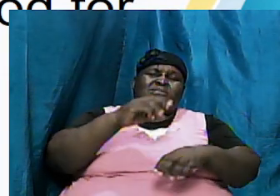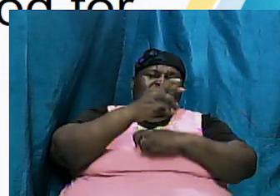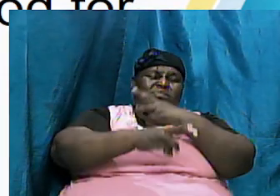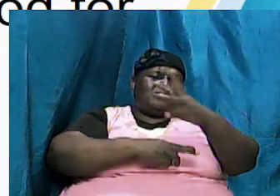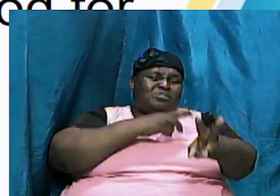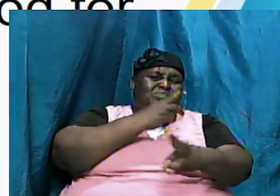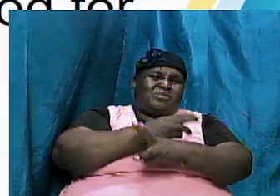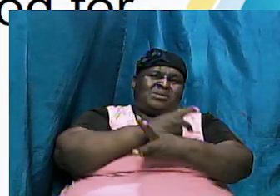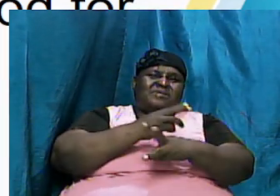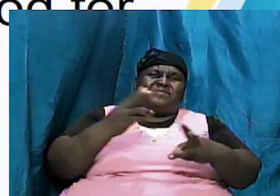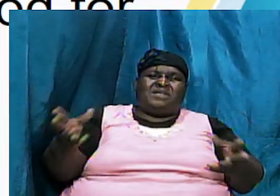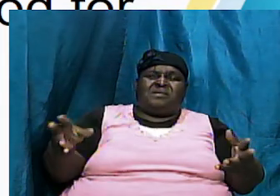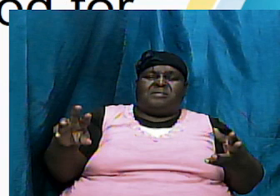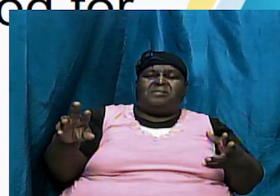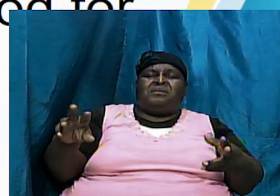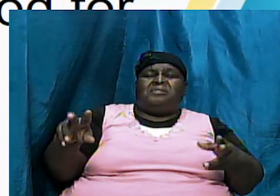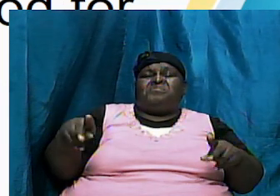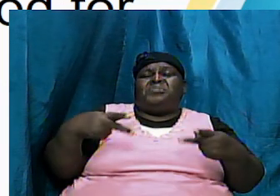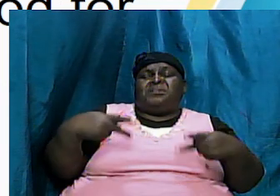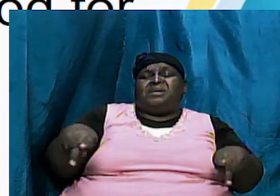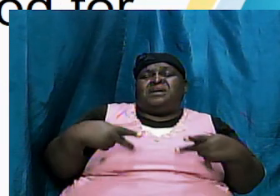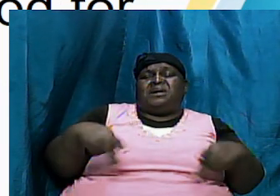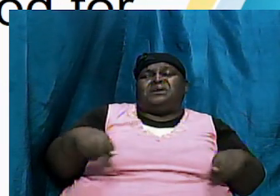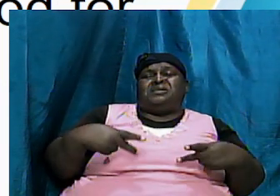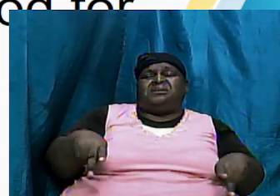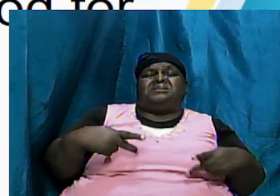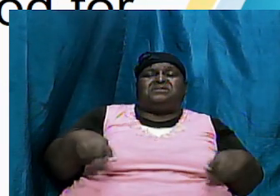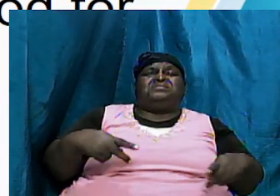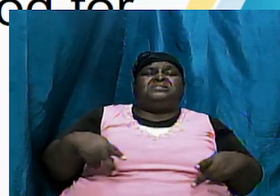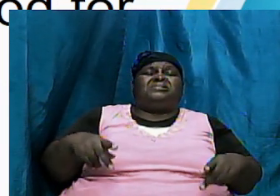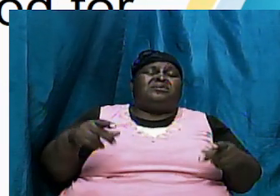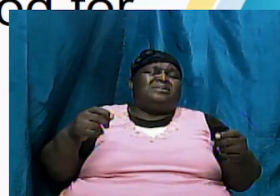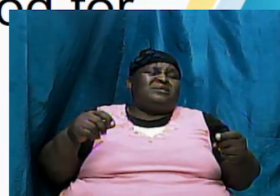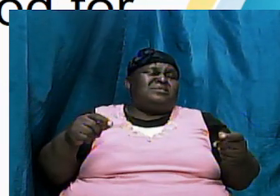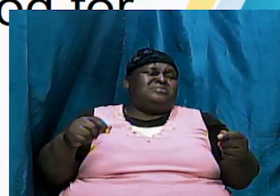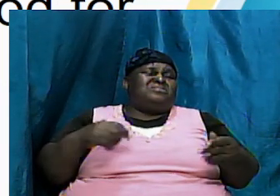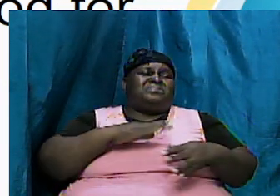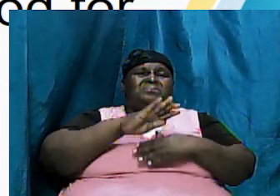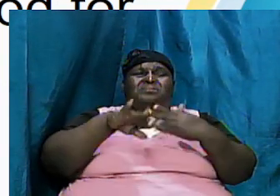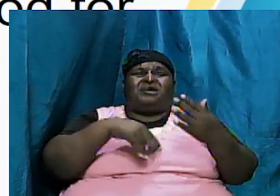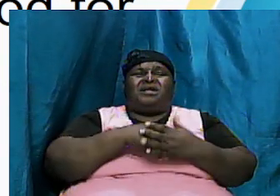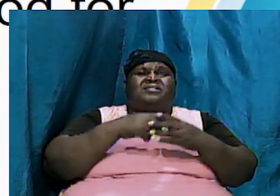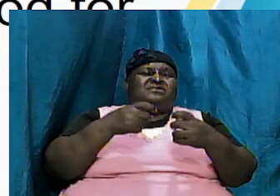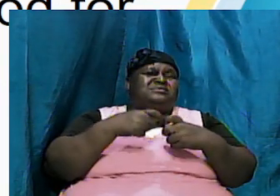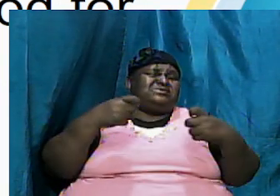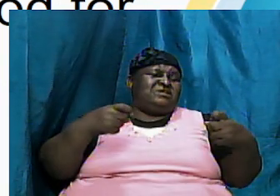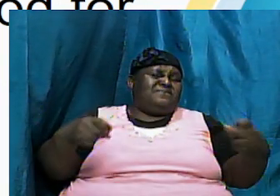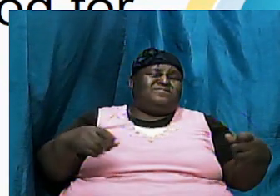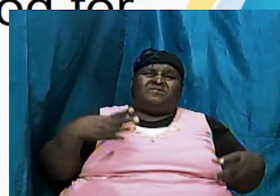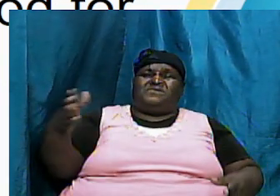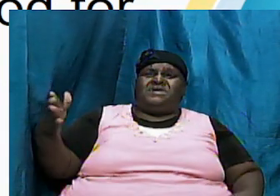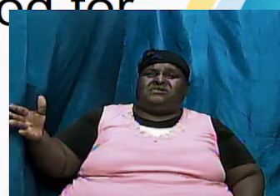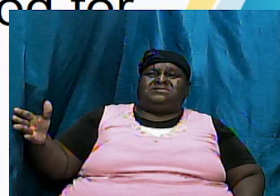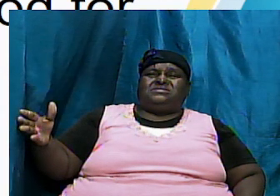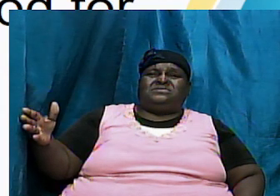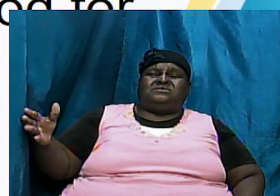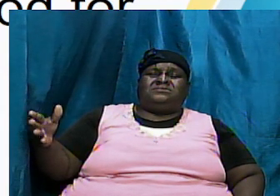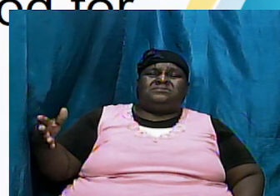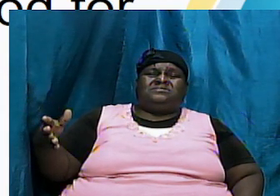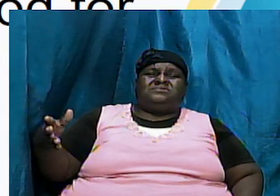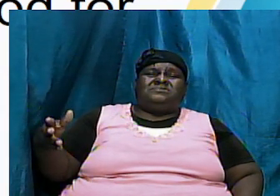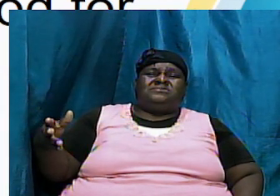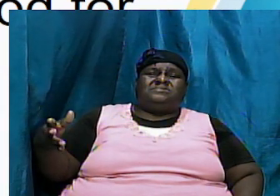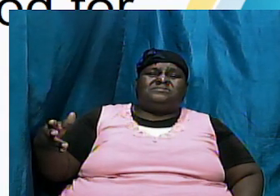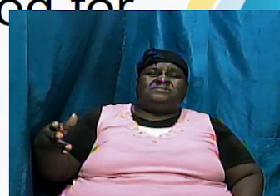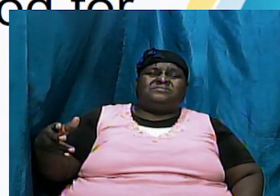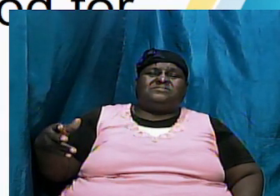partying gallivanting up and drowning even in the case of